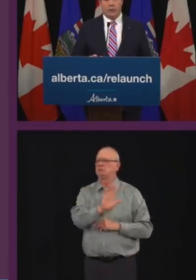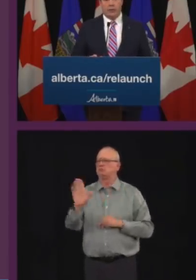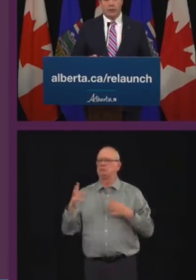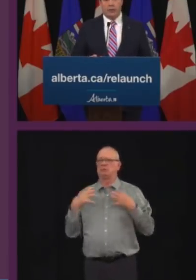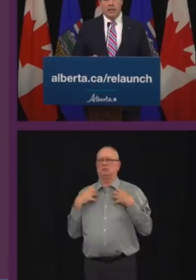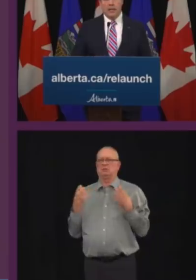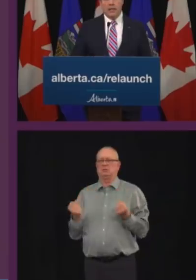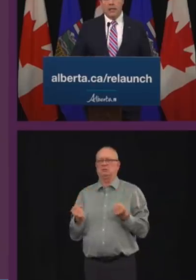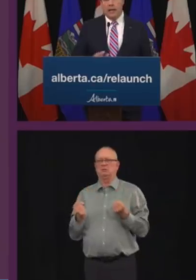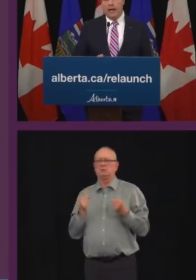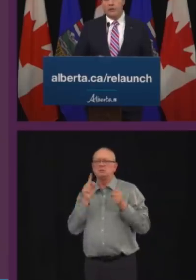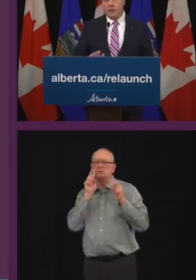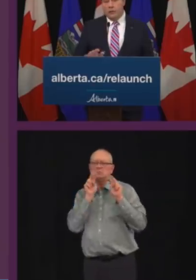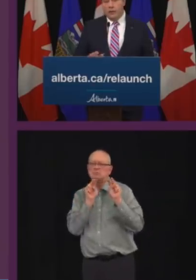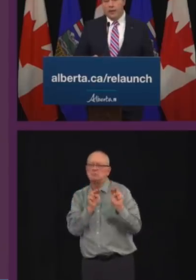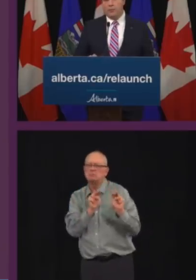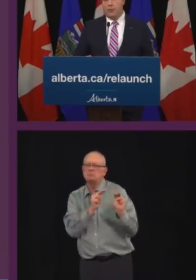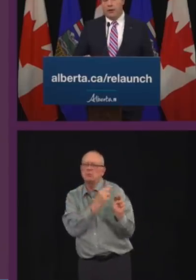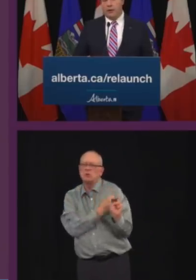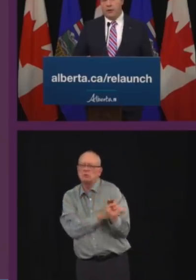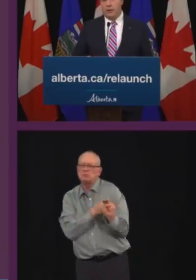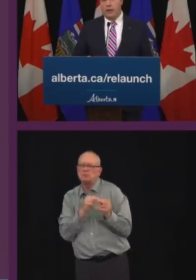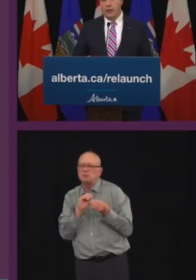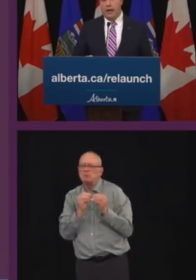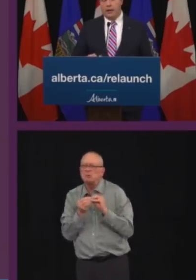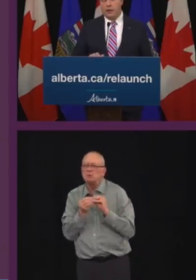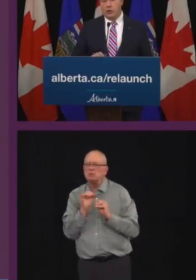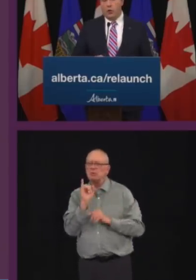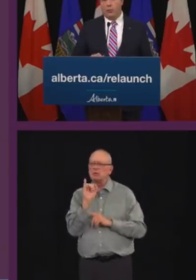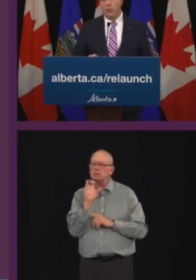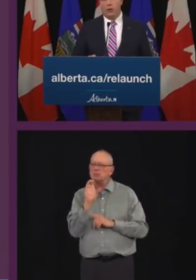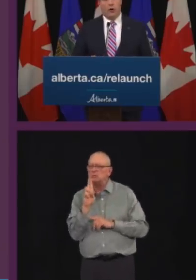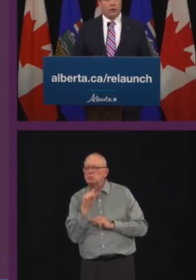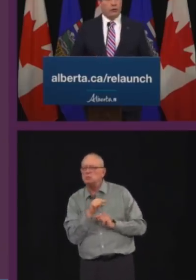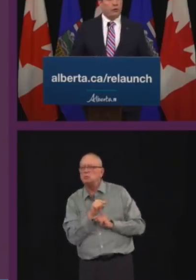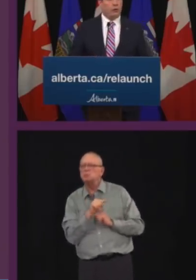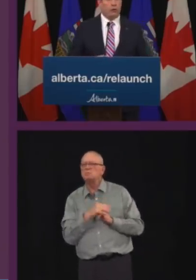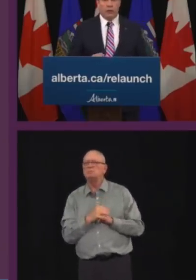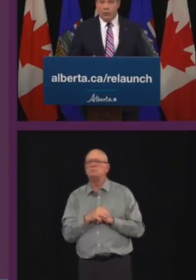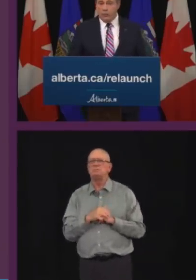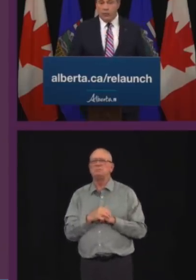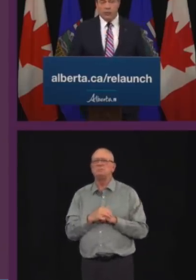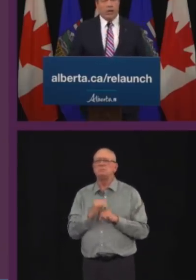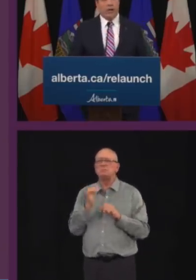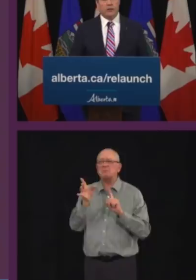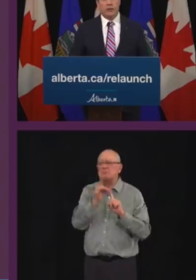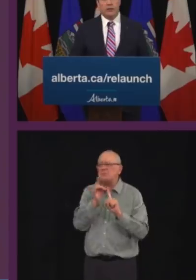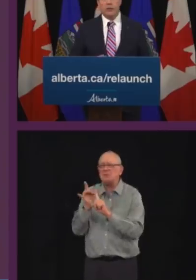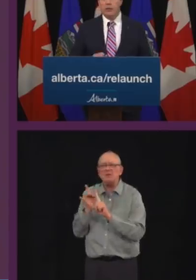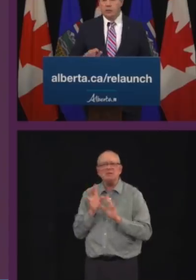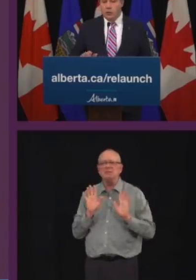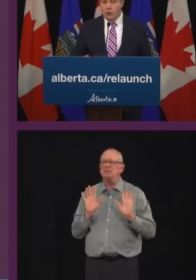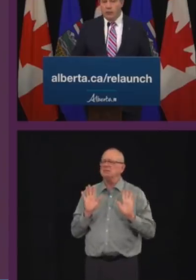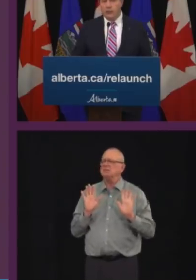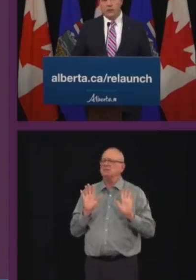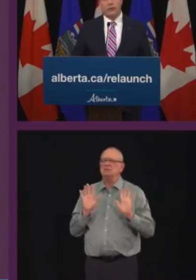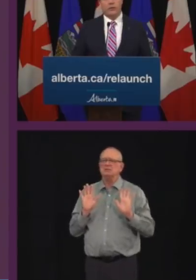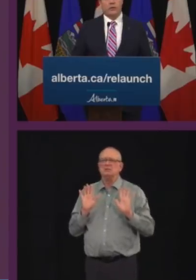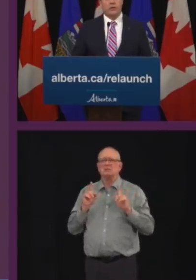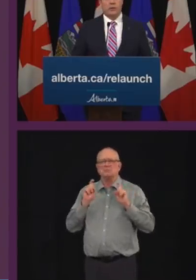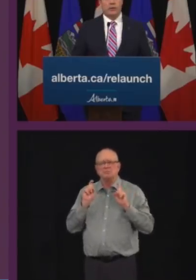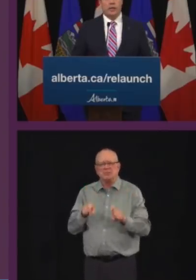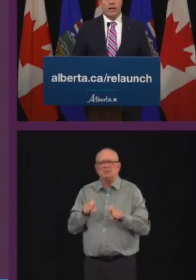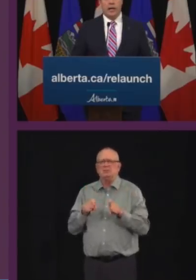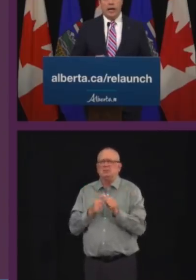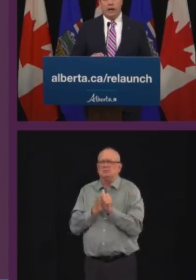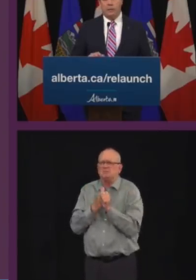occupancy. Enhanced infection prevention and control protocols, including rigorous personal hygiene, two-metre physical